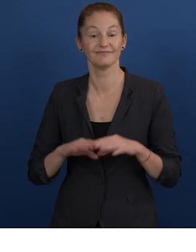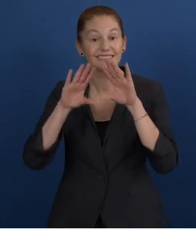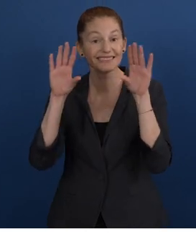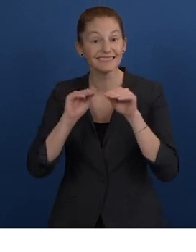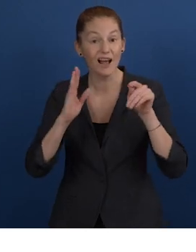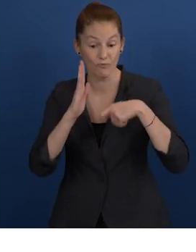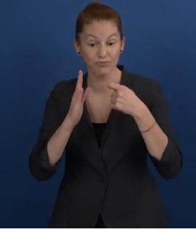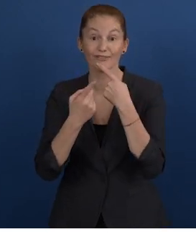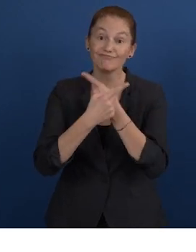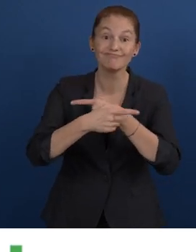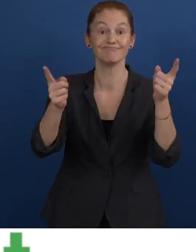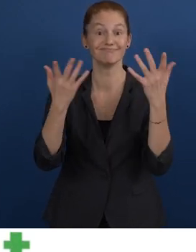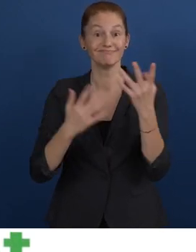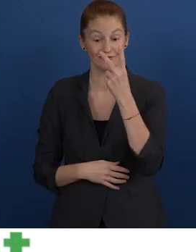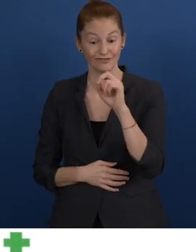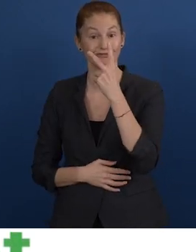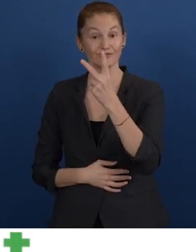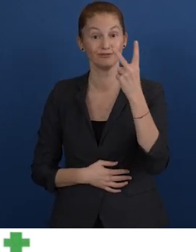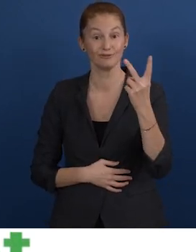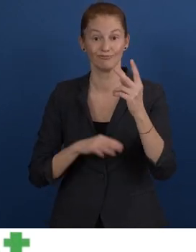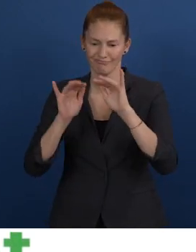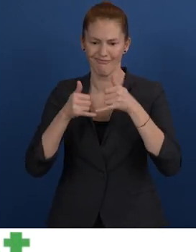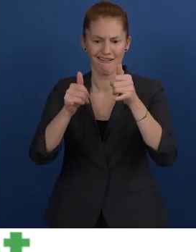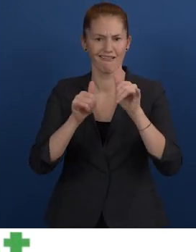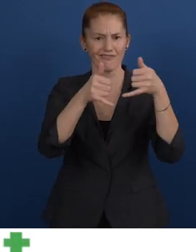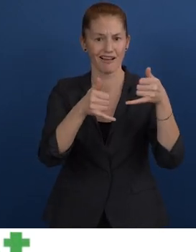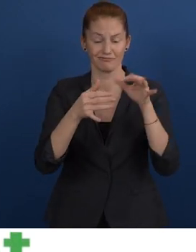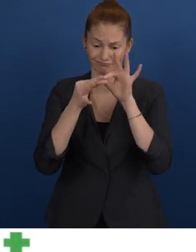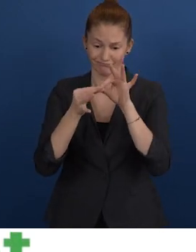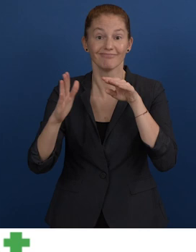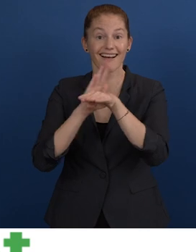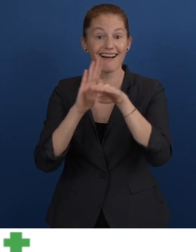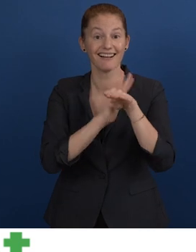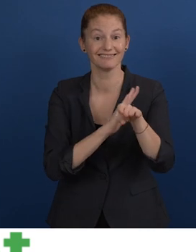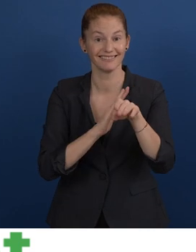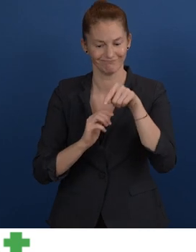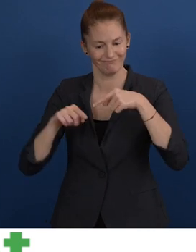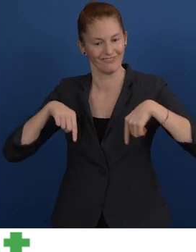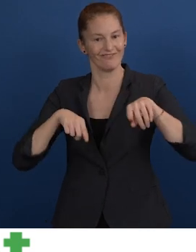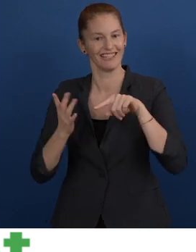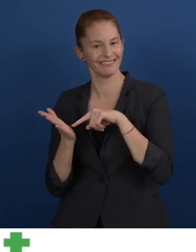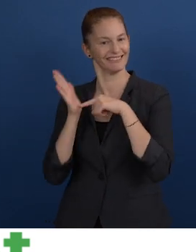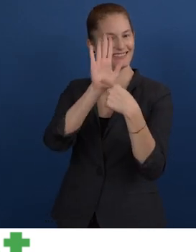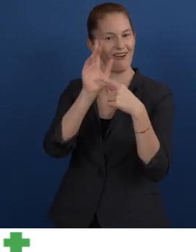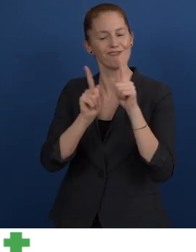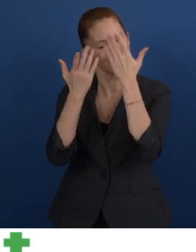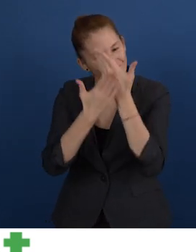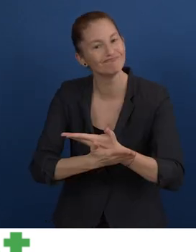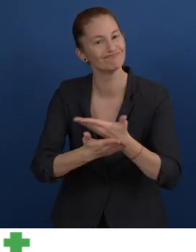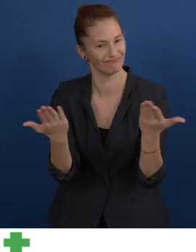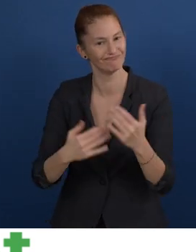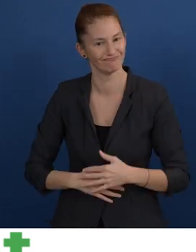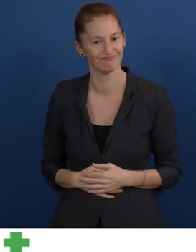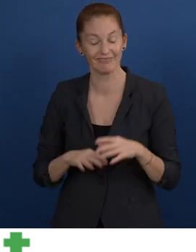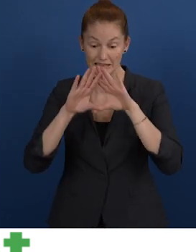This is the Xero Project announcing its awardees 2022 in accessibility and honours them with this video,